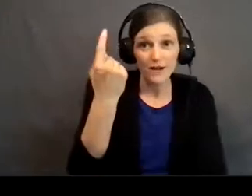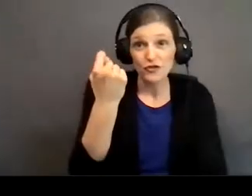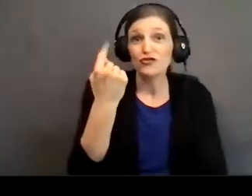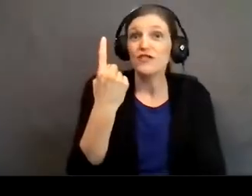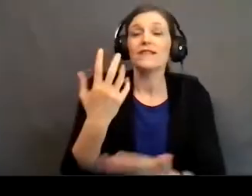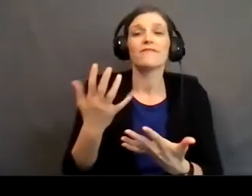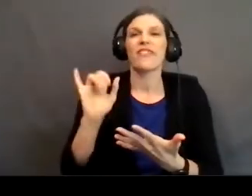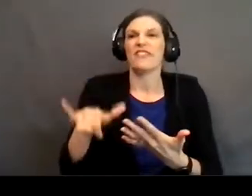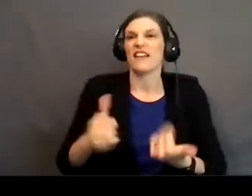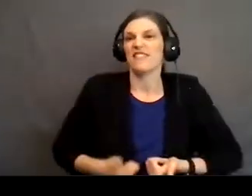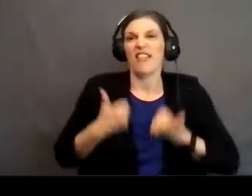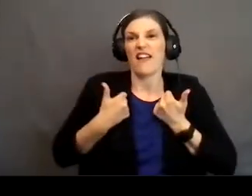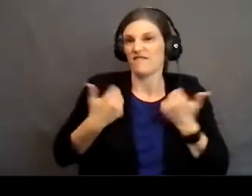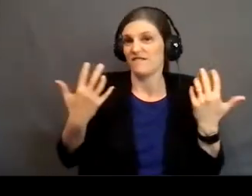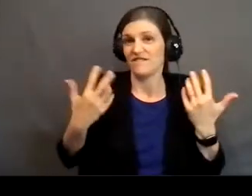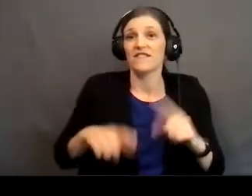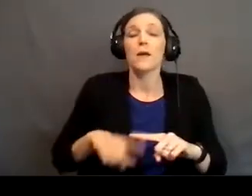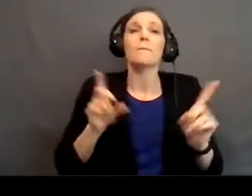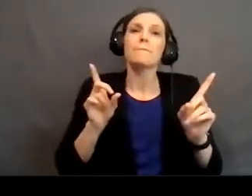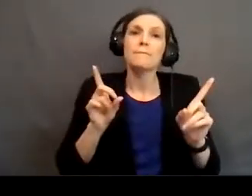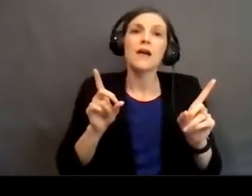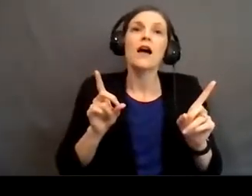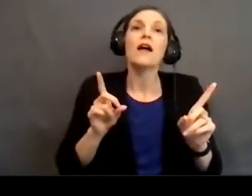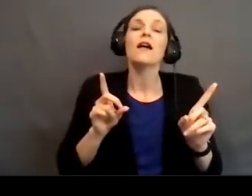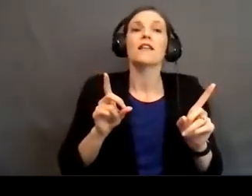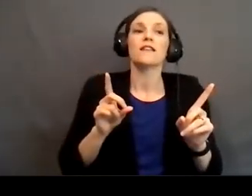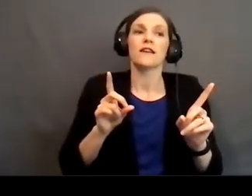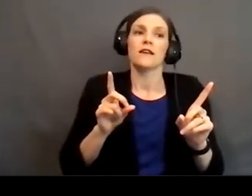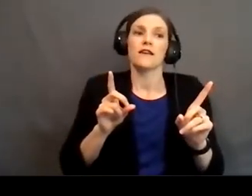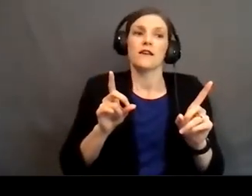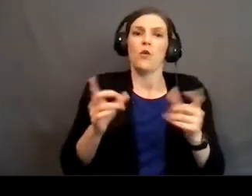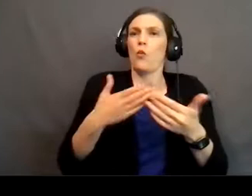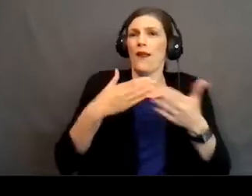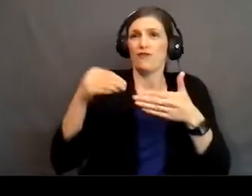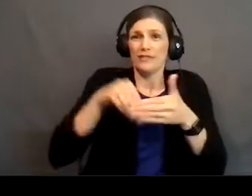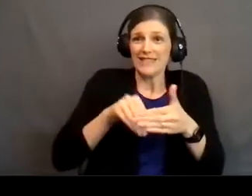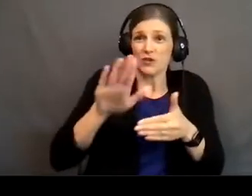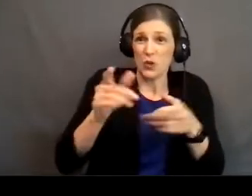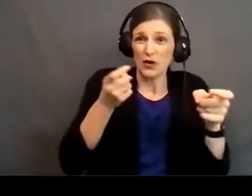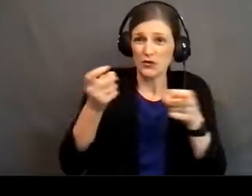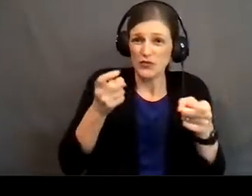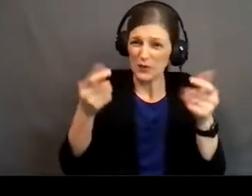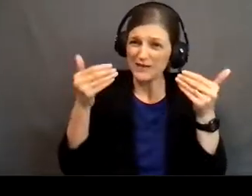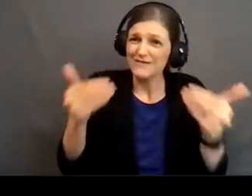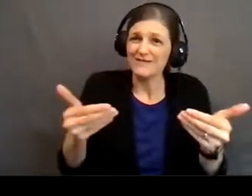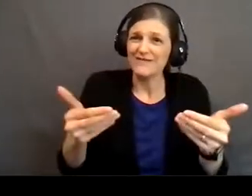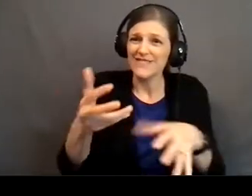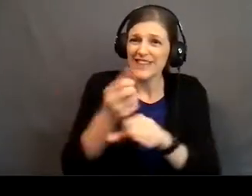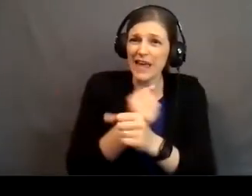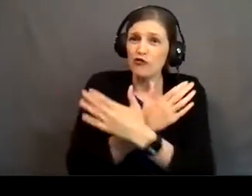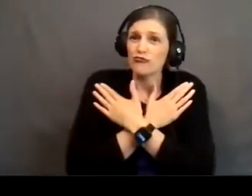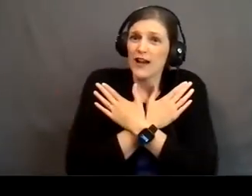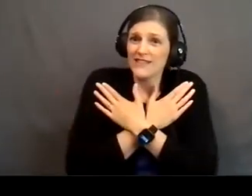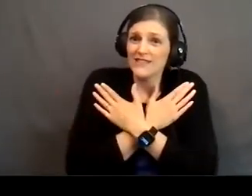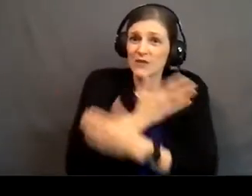That's just the way that life works. But as far as it is up to you, get some rest so